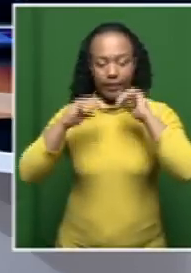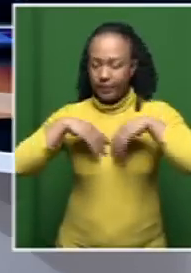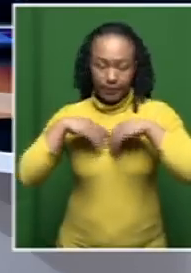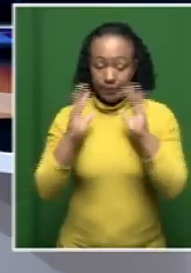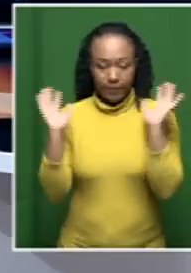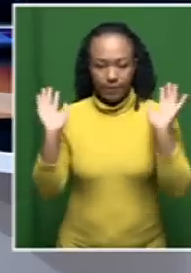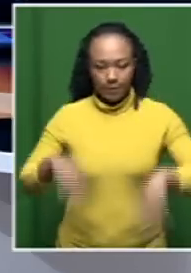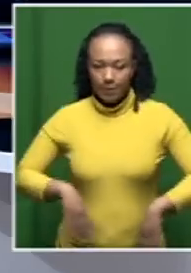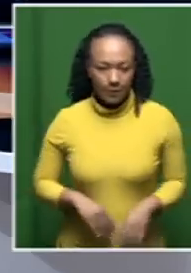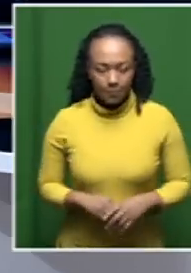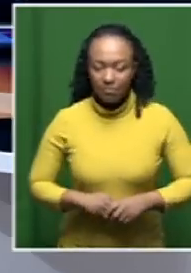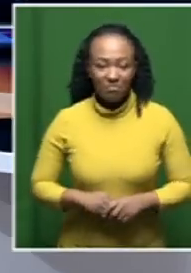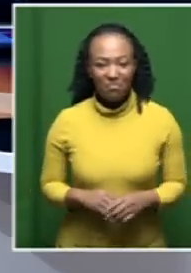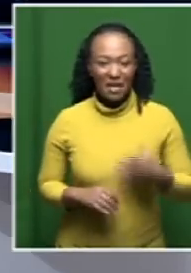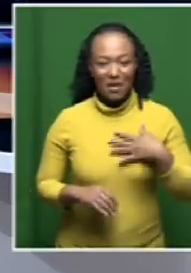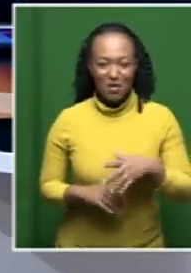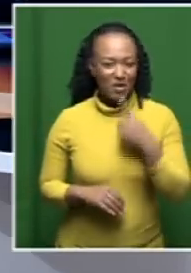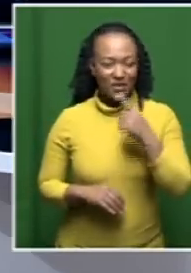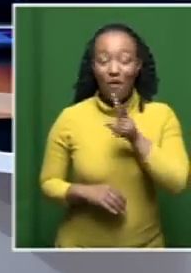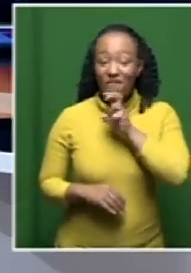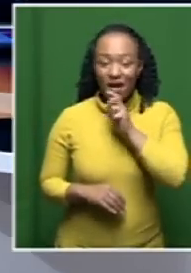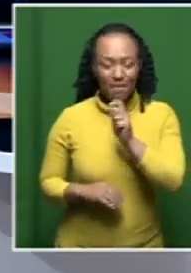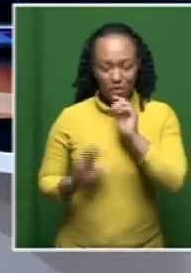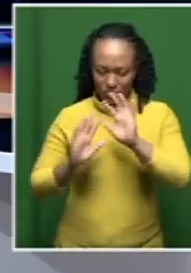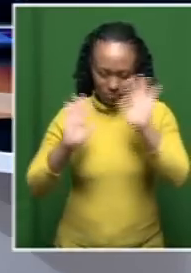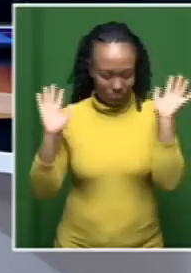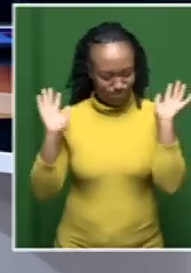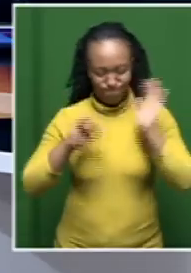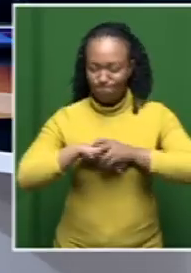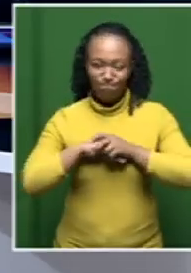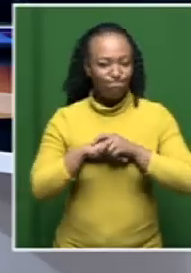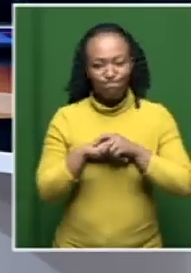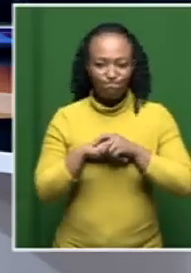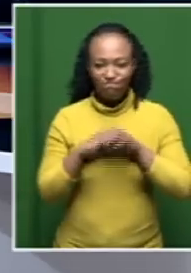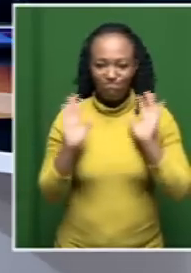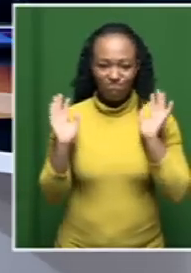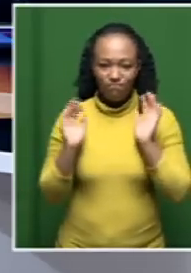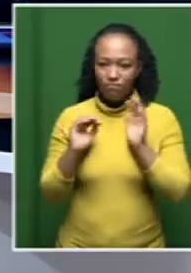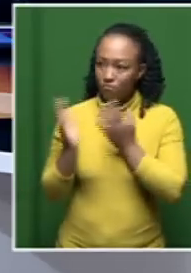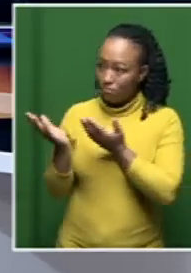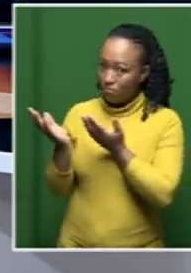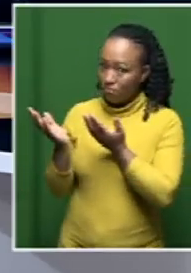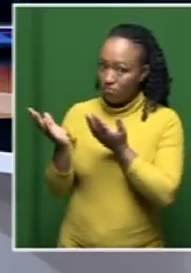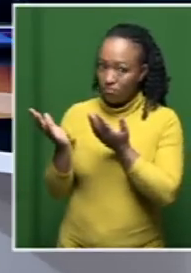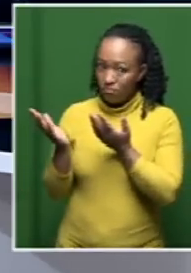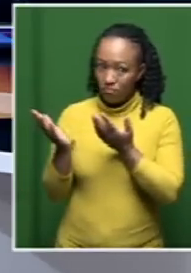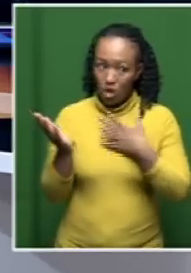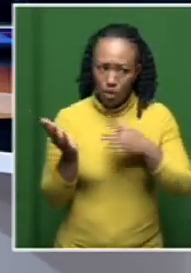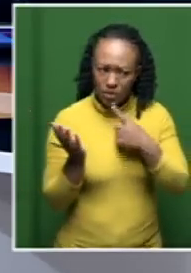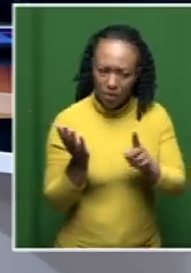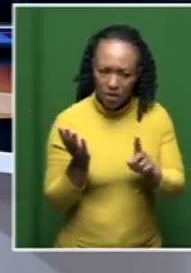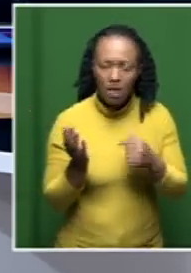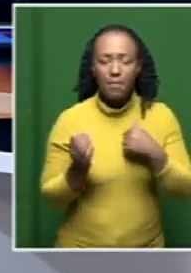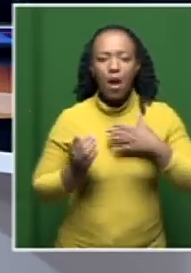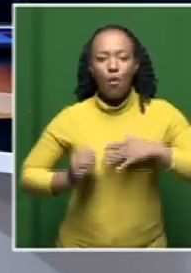Yeah. Before I say things on this Friday morning. Ah, you're just hanging here. No, no, no. I was going to say, hopefully we